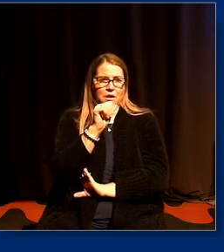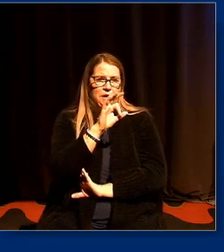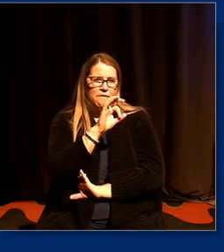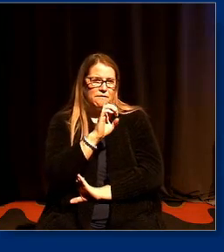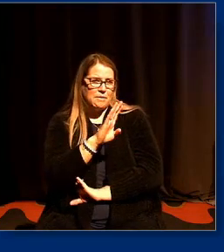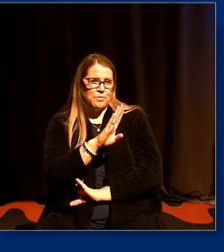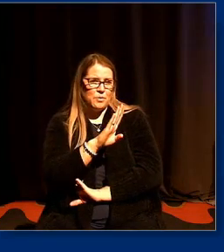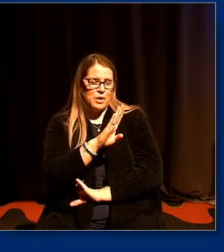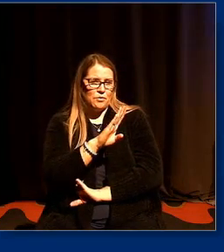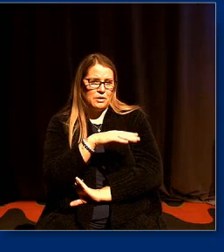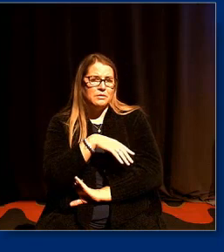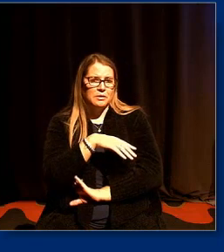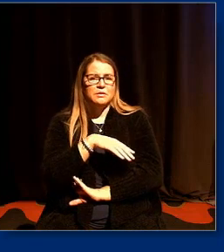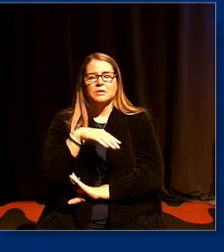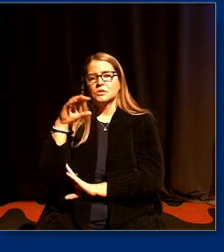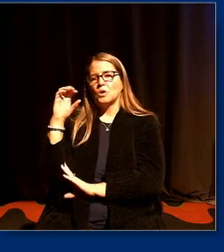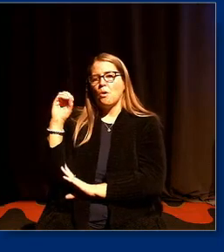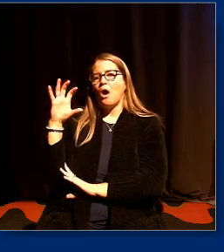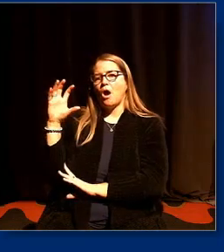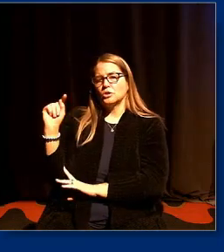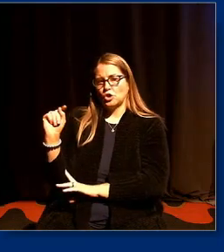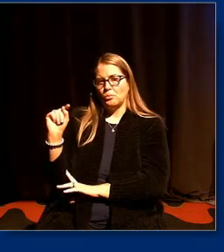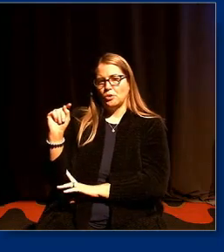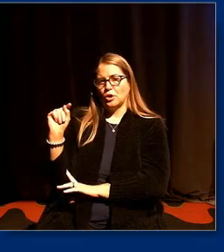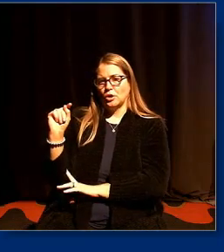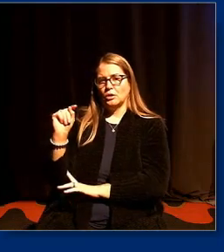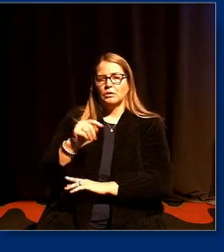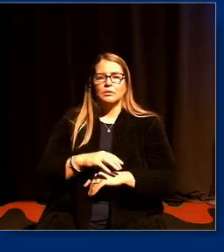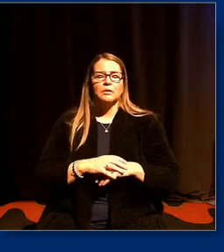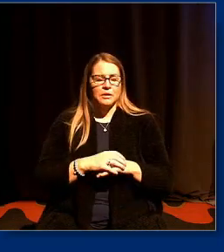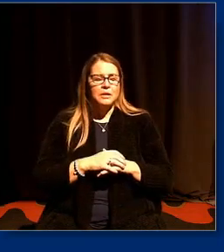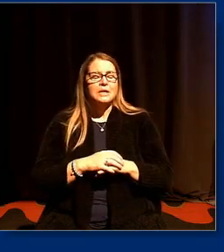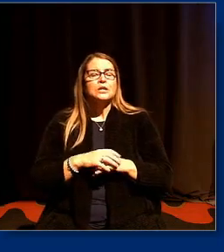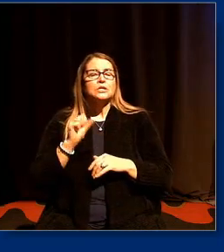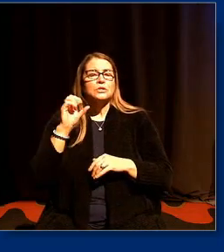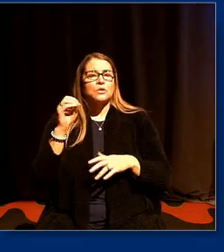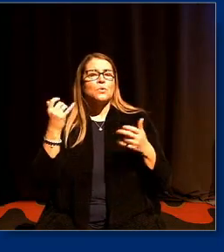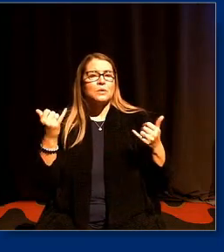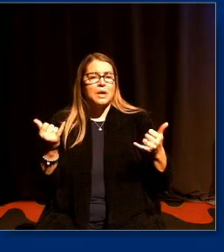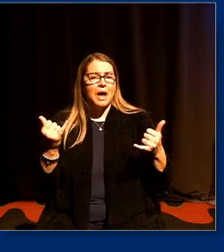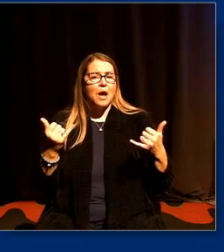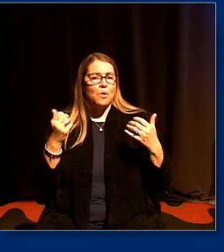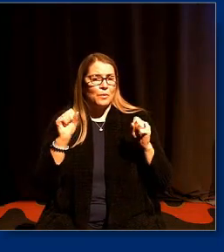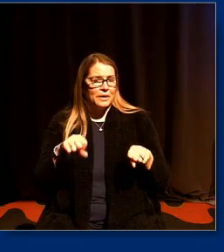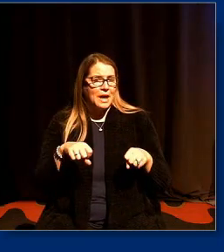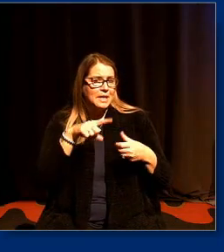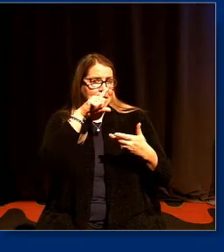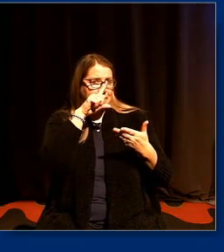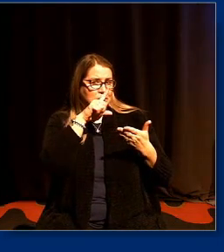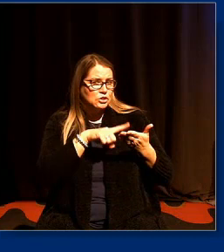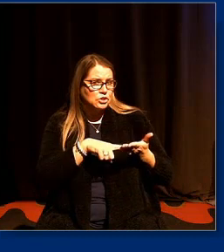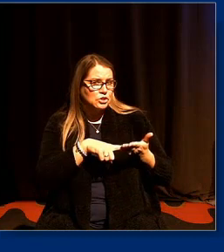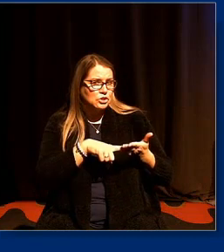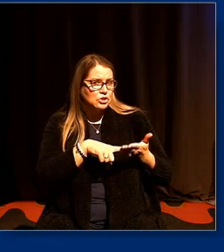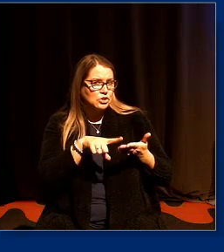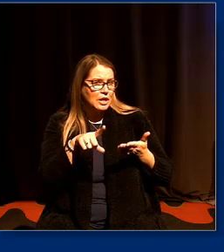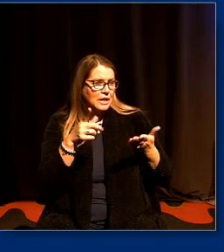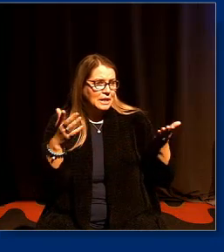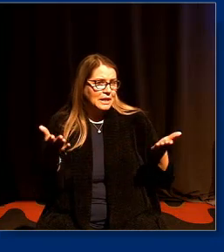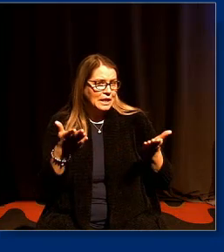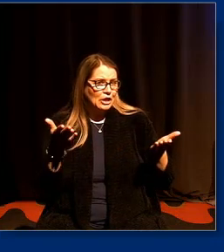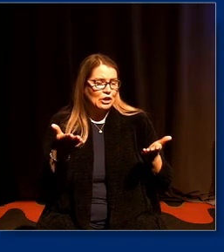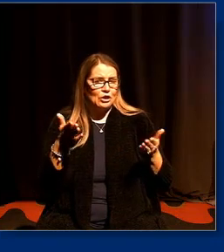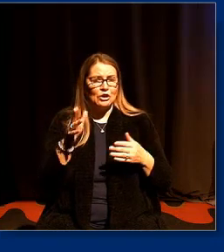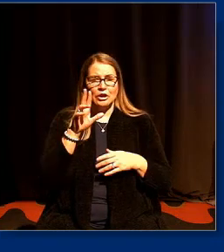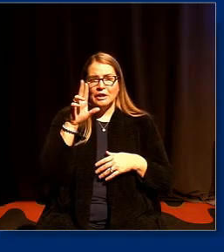yes yes so so now we get a chance to chat here uh in in the u.s and